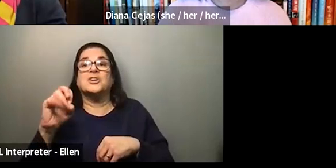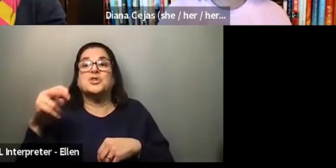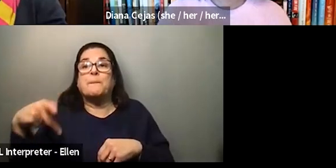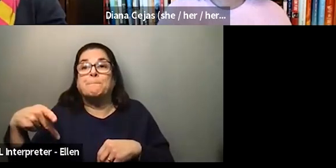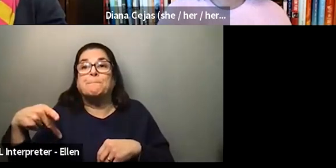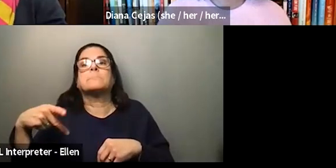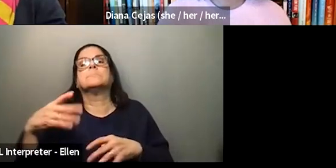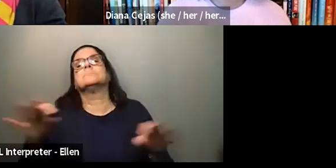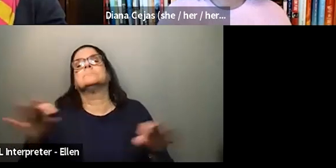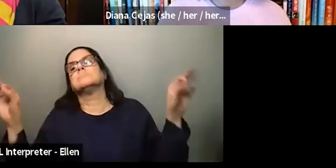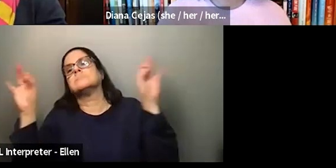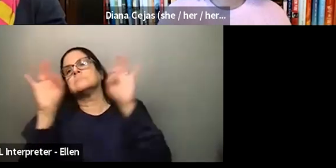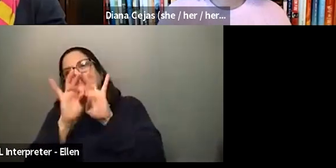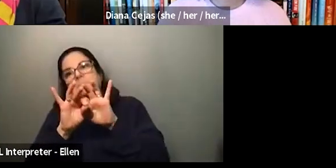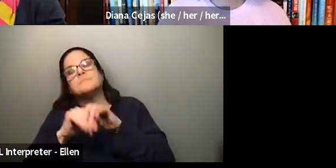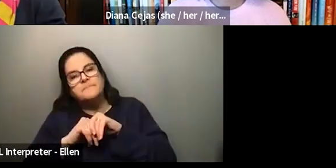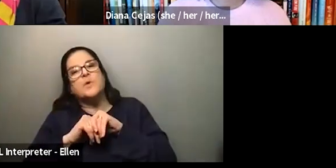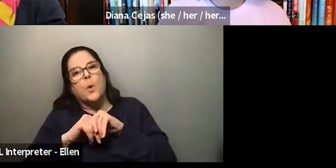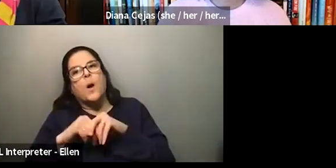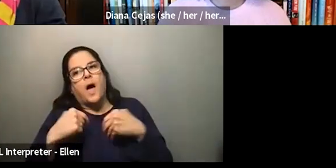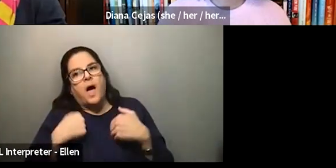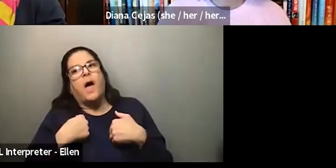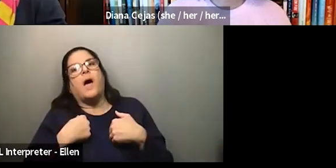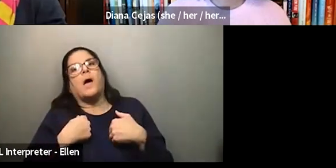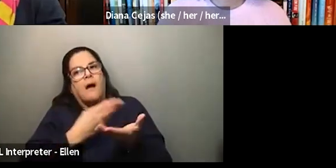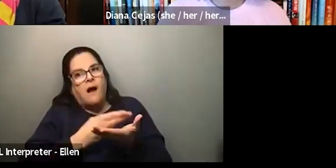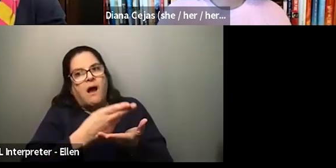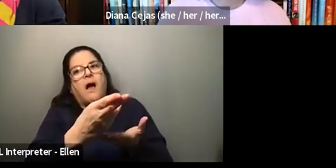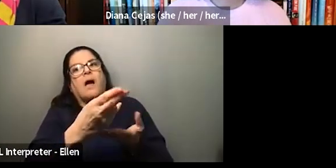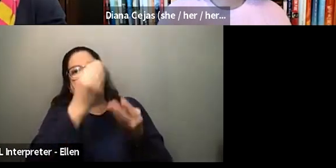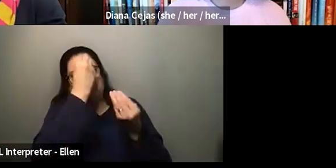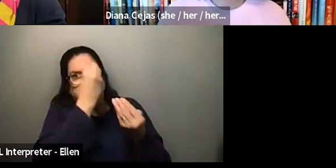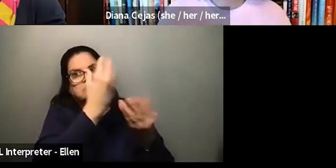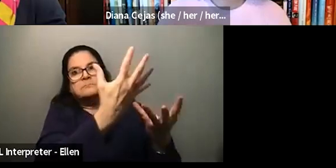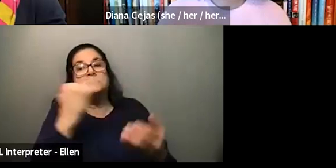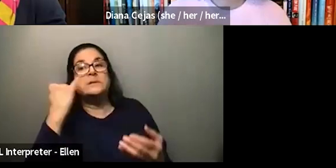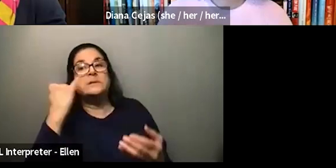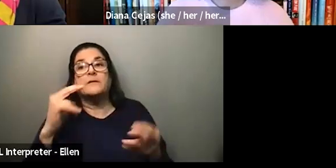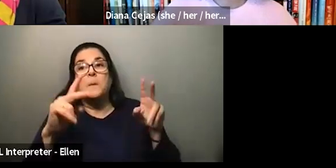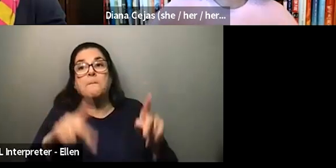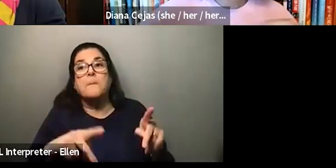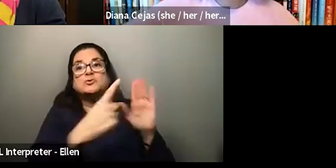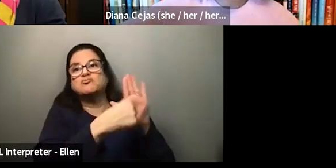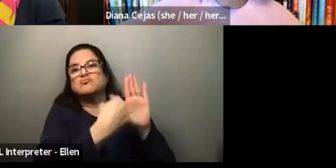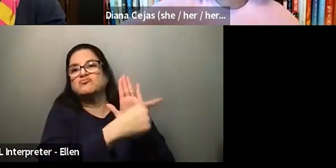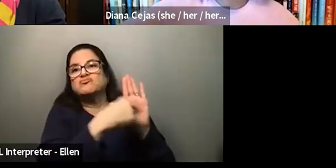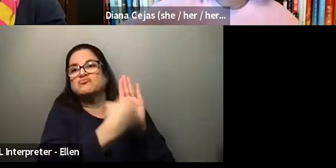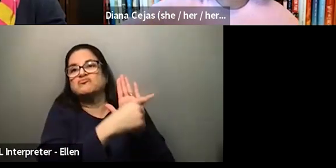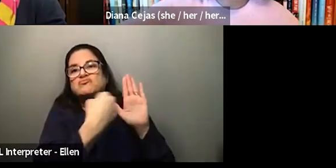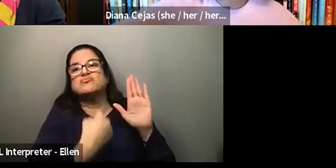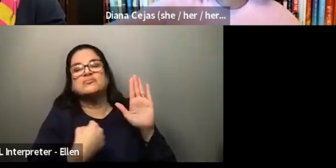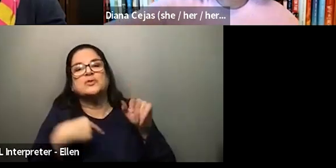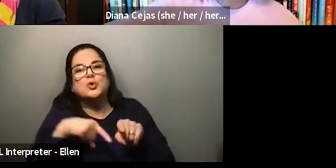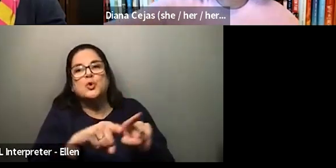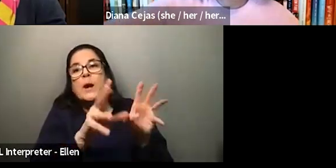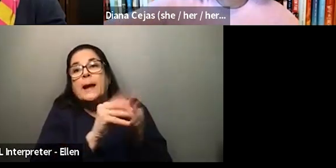so open and honest about it. You know, if someone's calling me out about something in a meeting, you know, and like